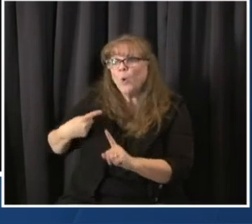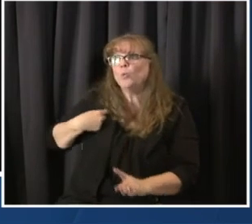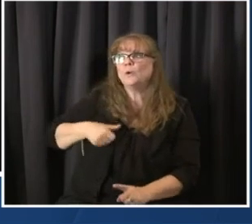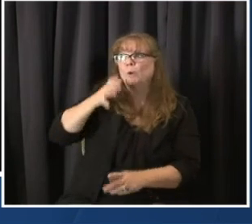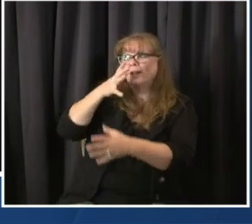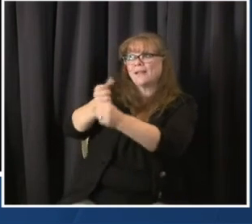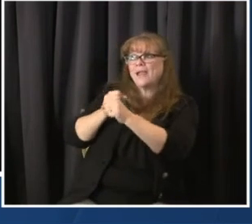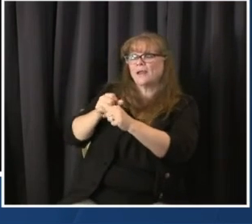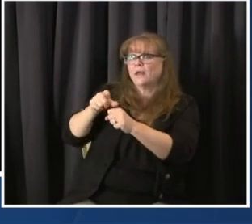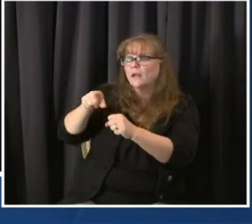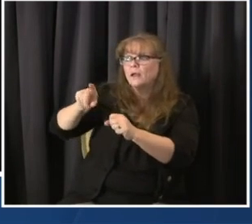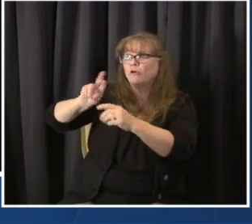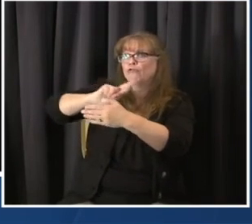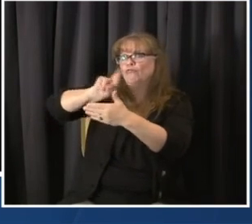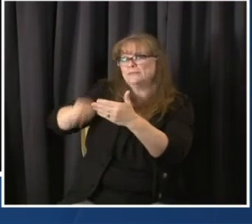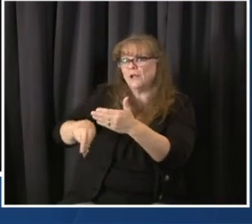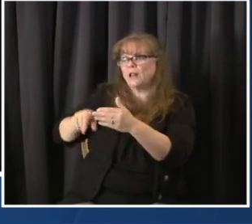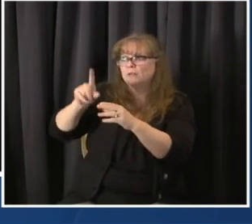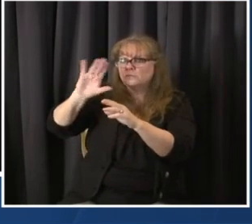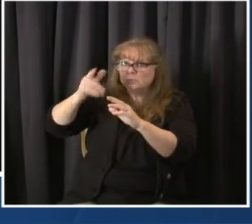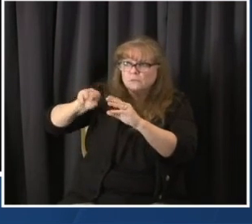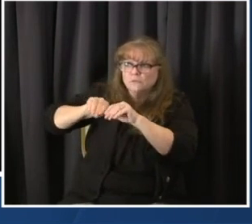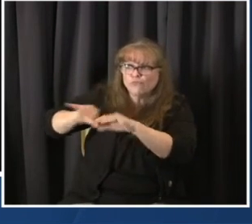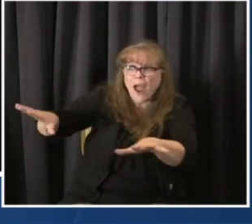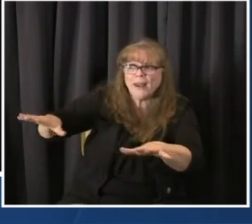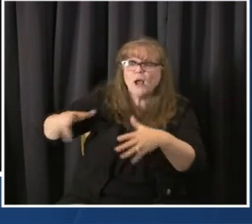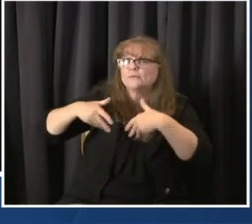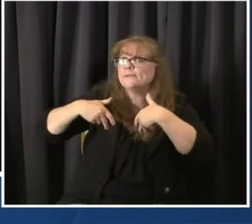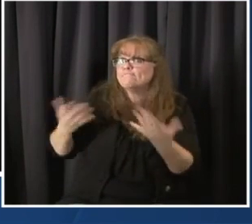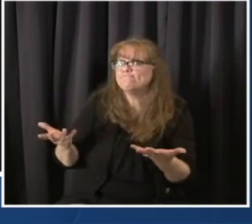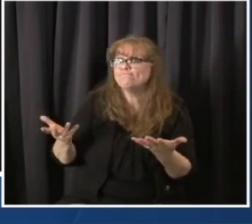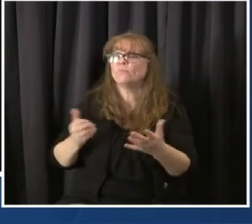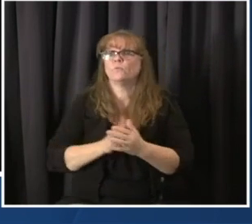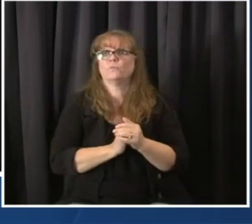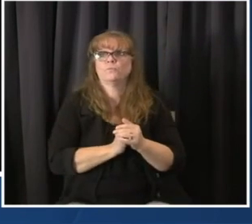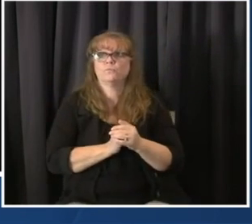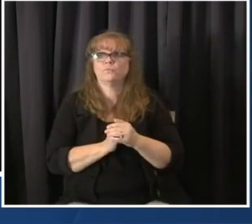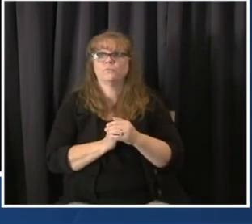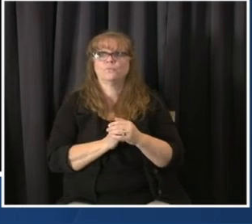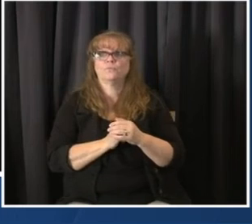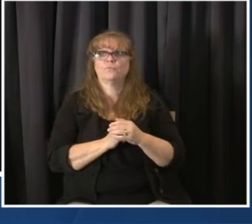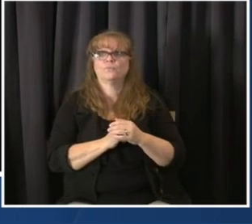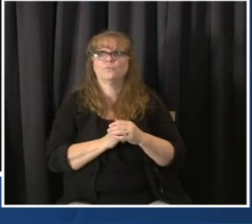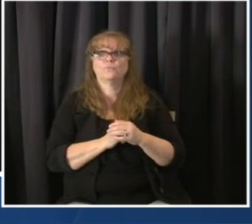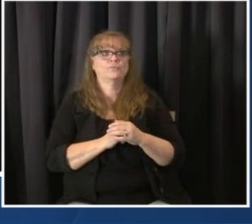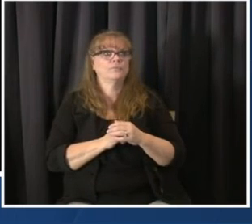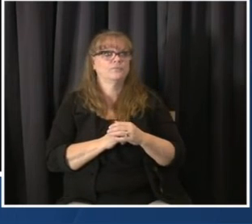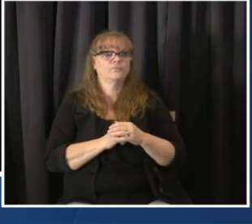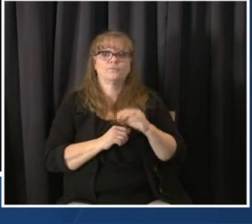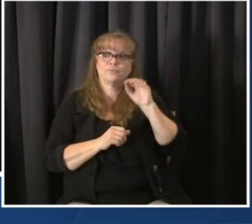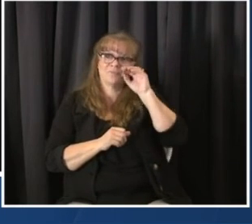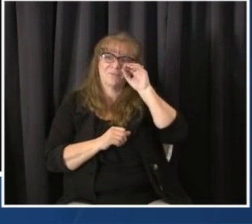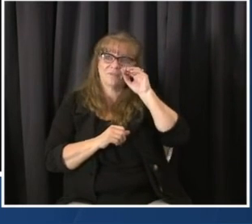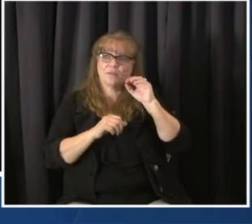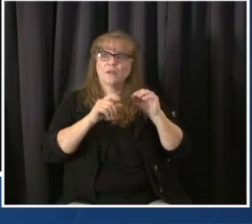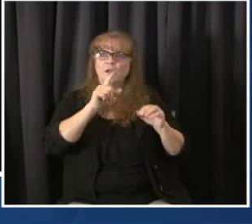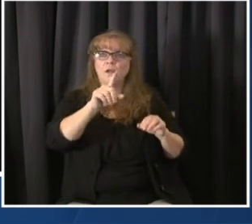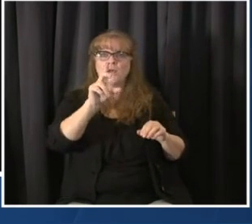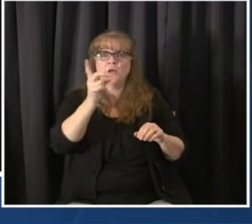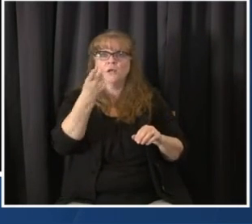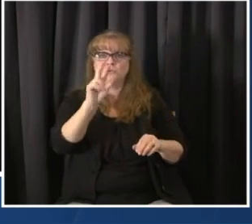a video answer in the next hour or two. We're having some some technical issues there.